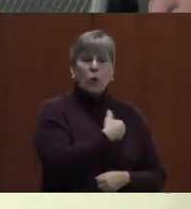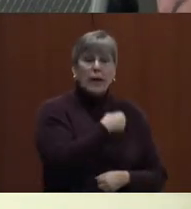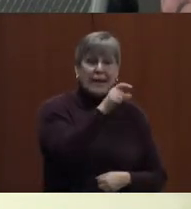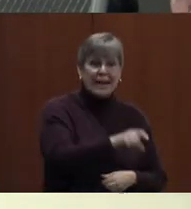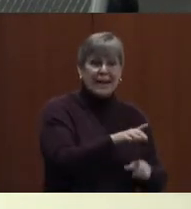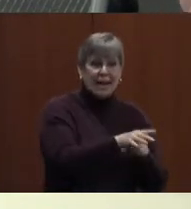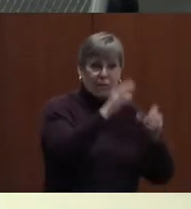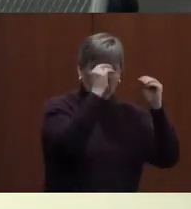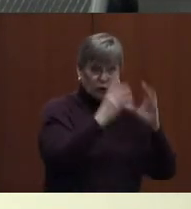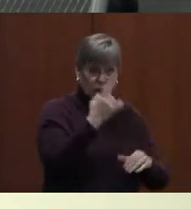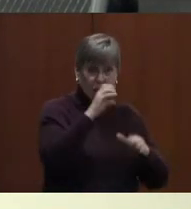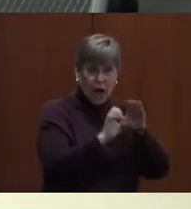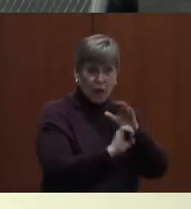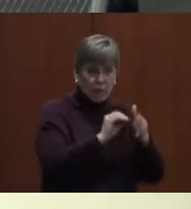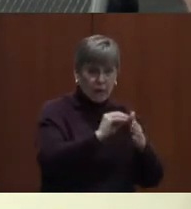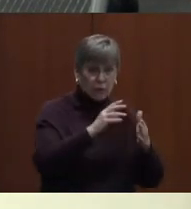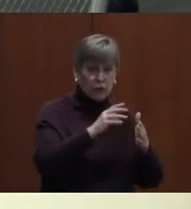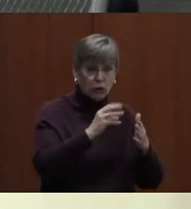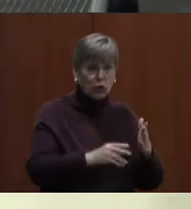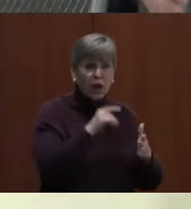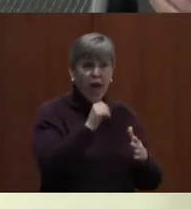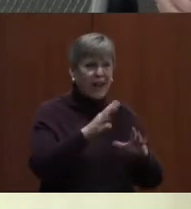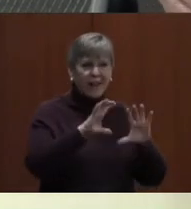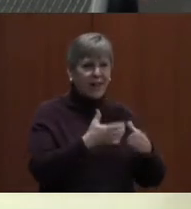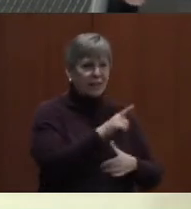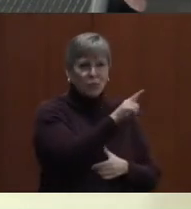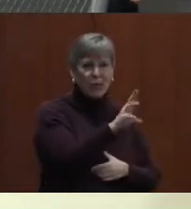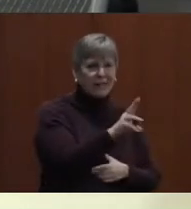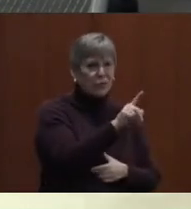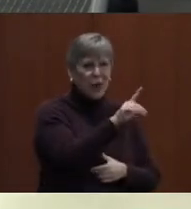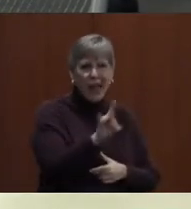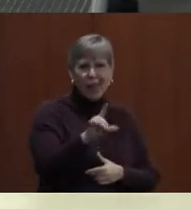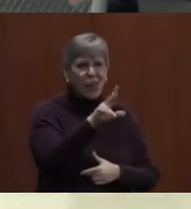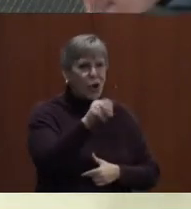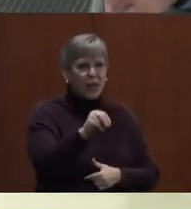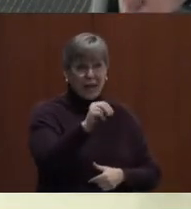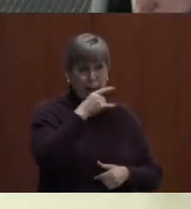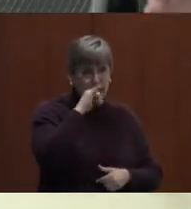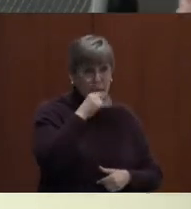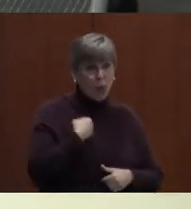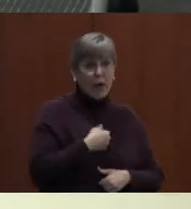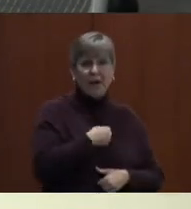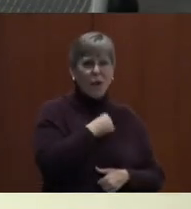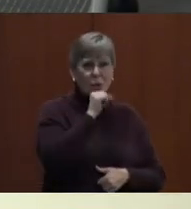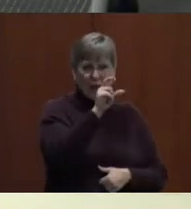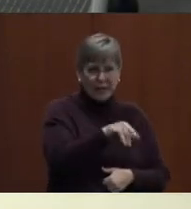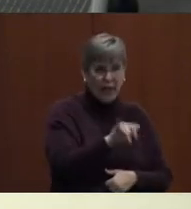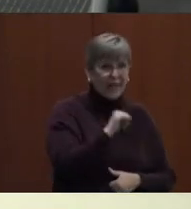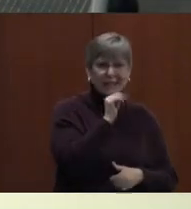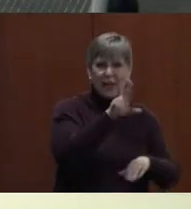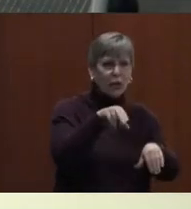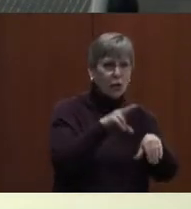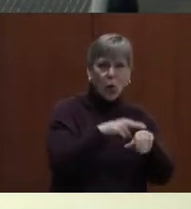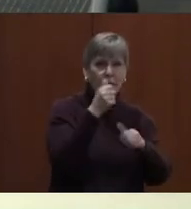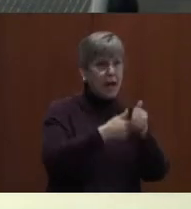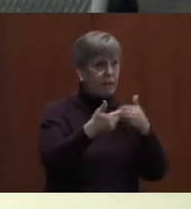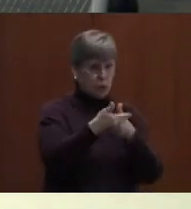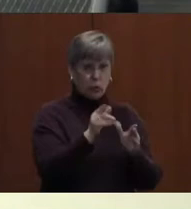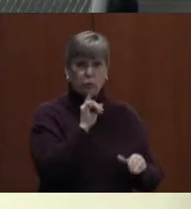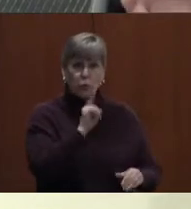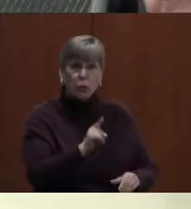students aren't in classes of 26, 28, 30, maybe even more. That's not the norm in every room,